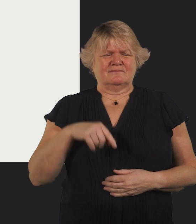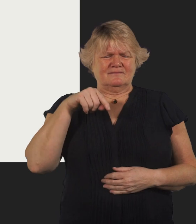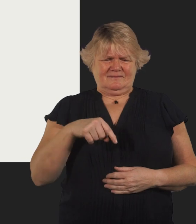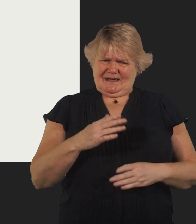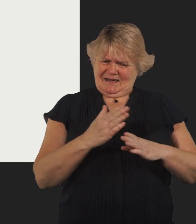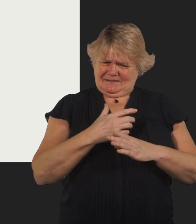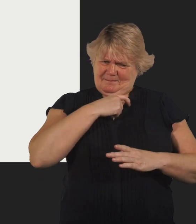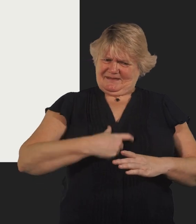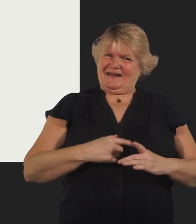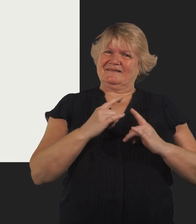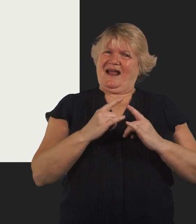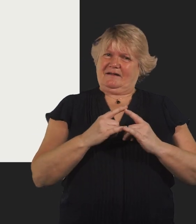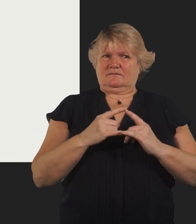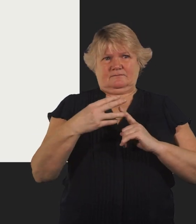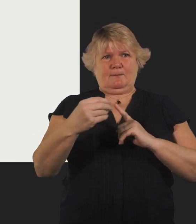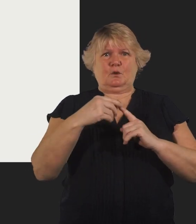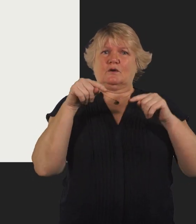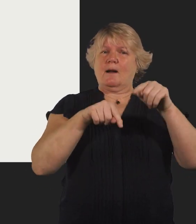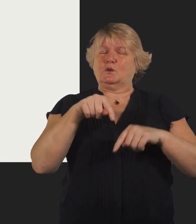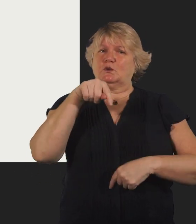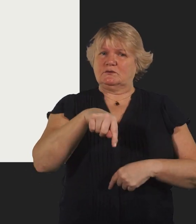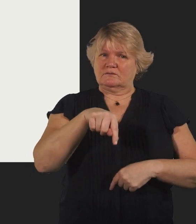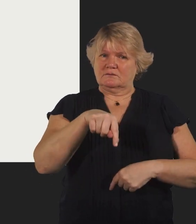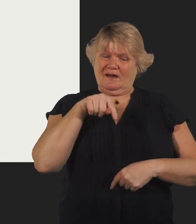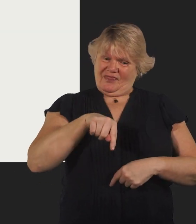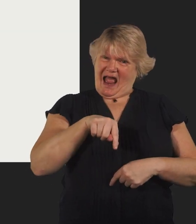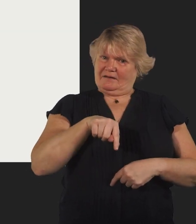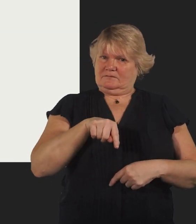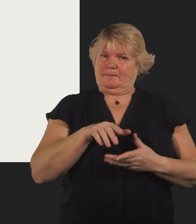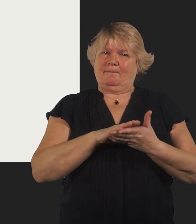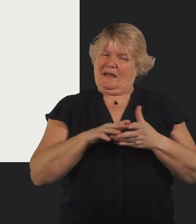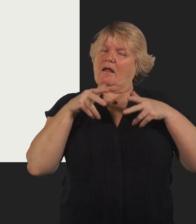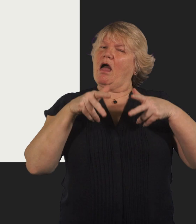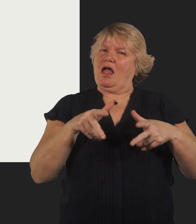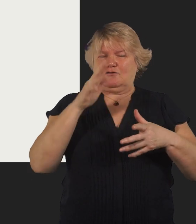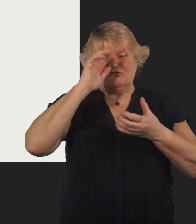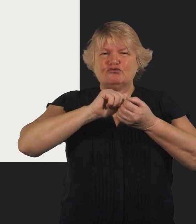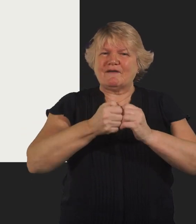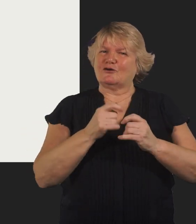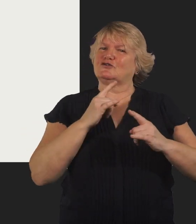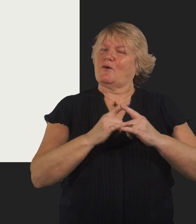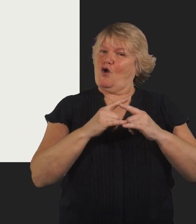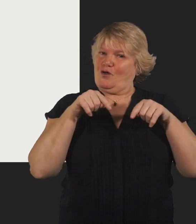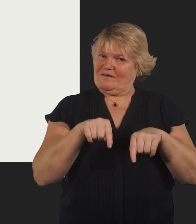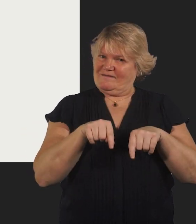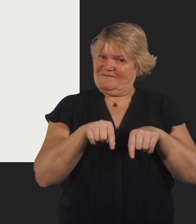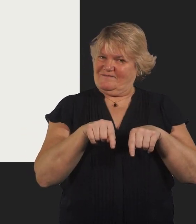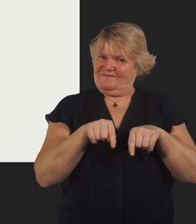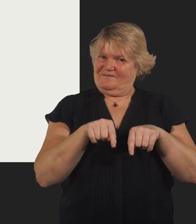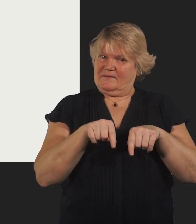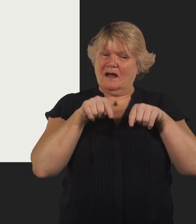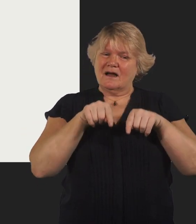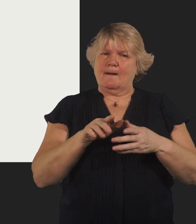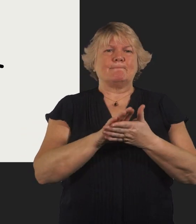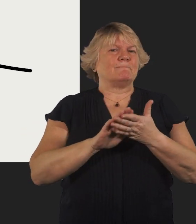about intimate image abuse intimate image abuse can also be referred to as